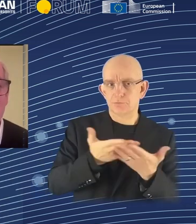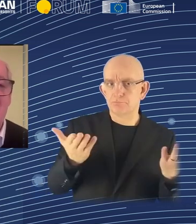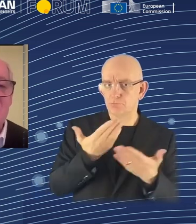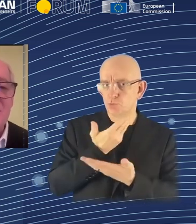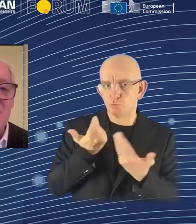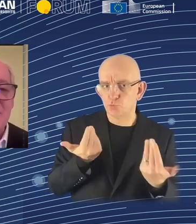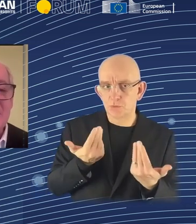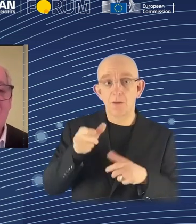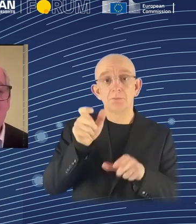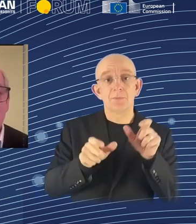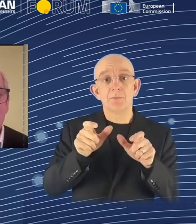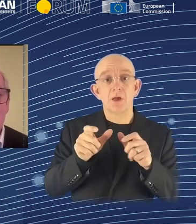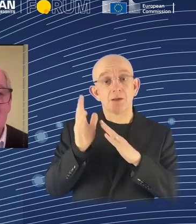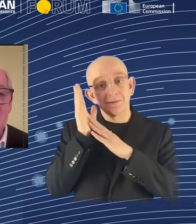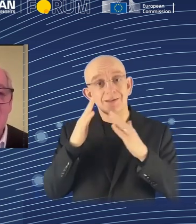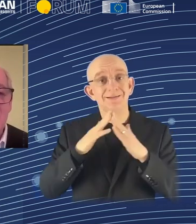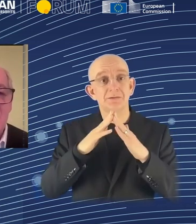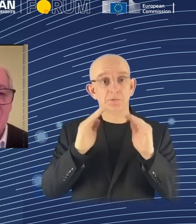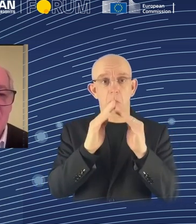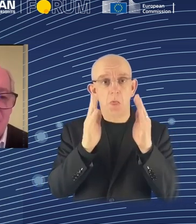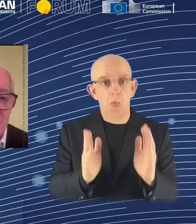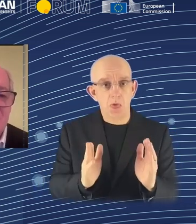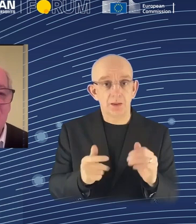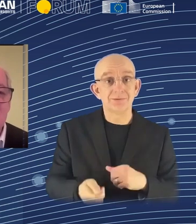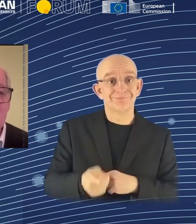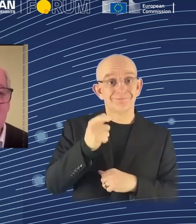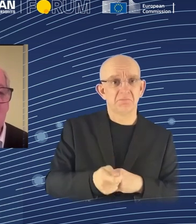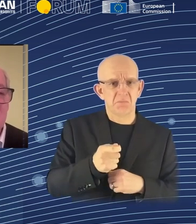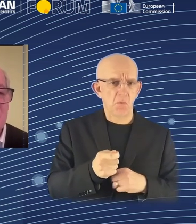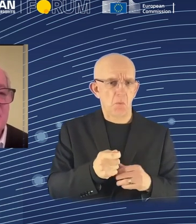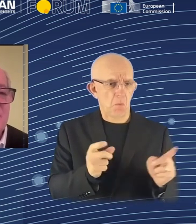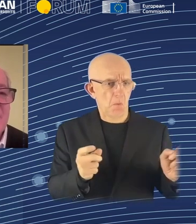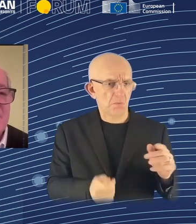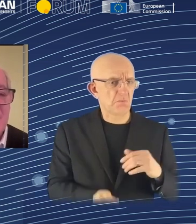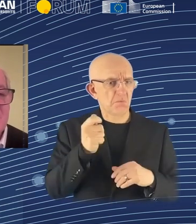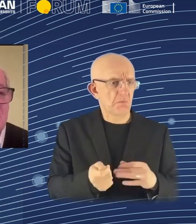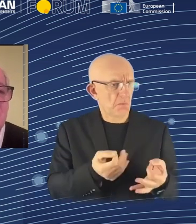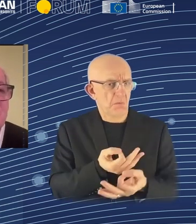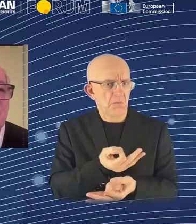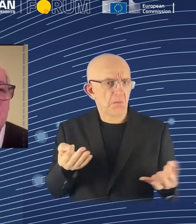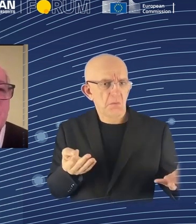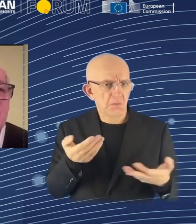paint houses efficiently. And then they would have the effect of reducing employment. Next.